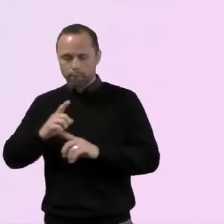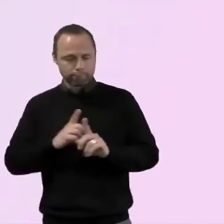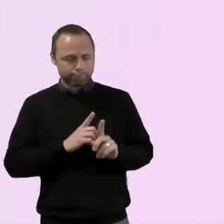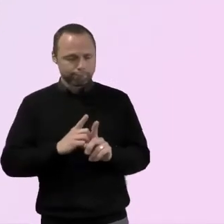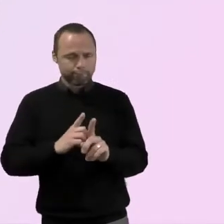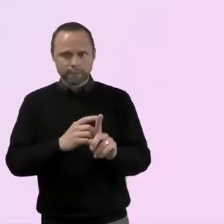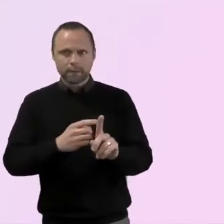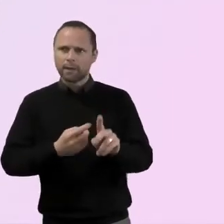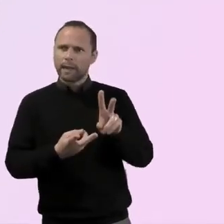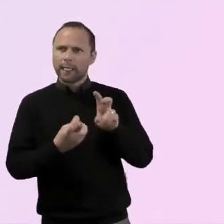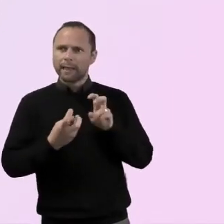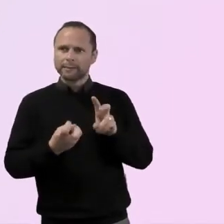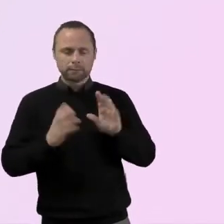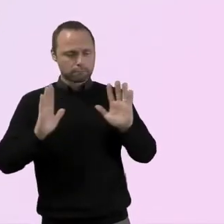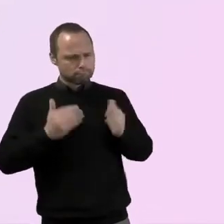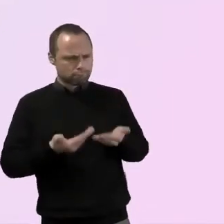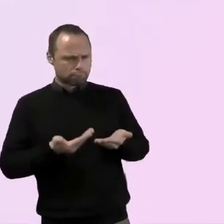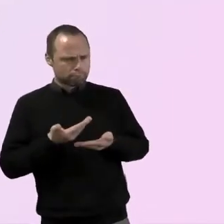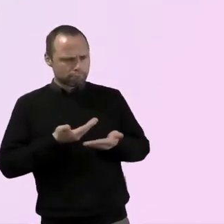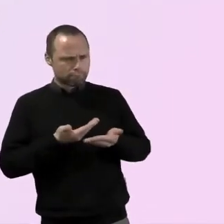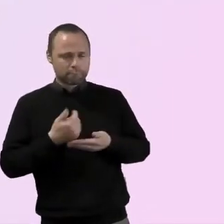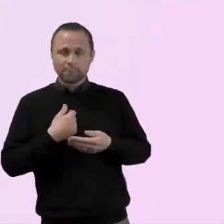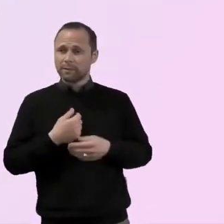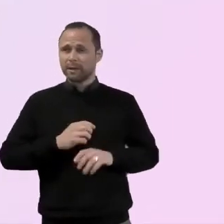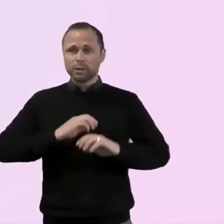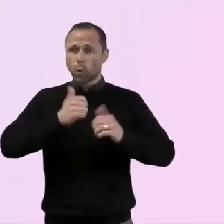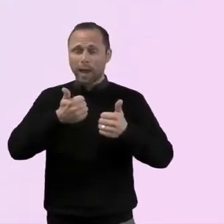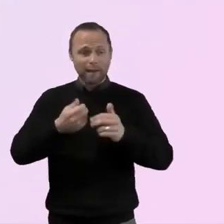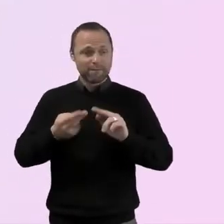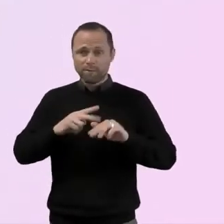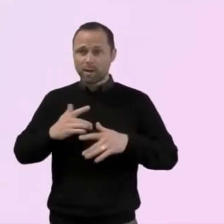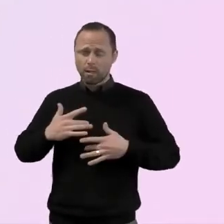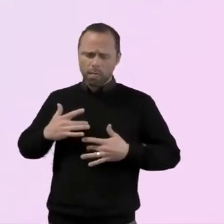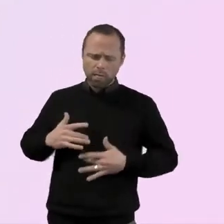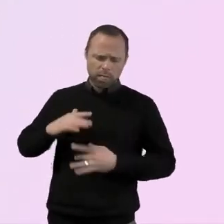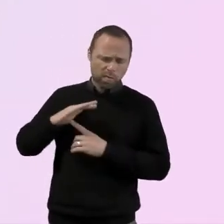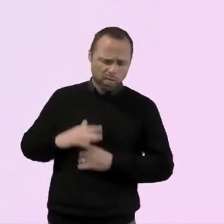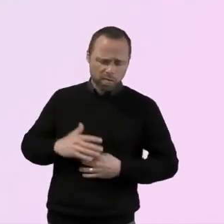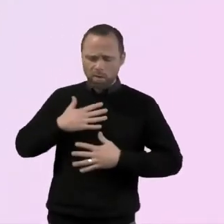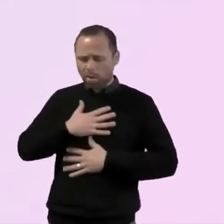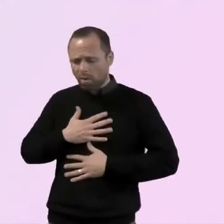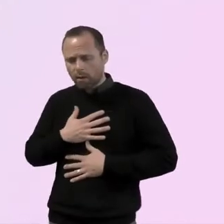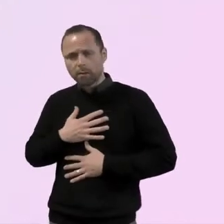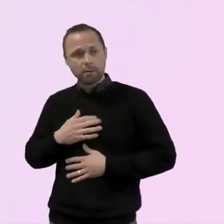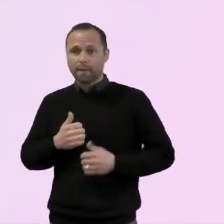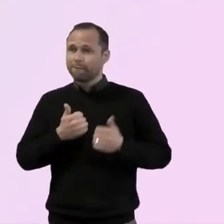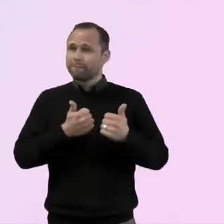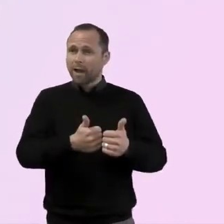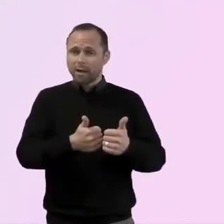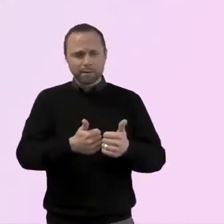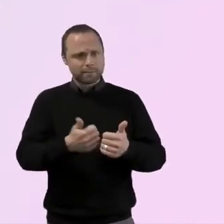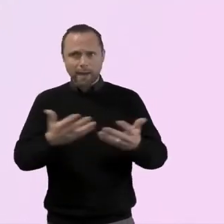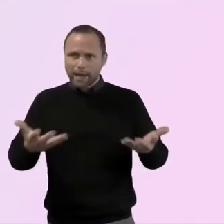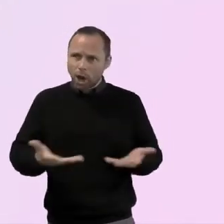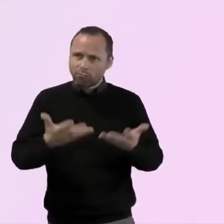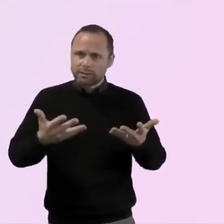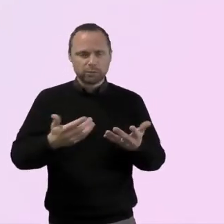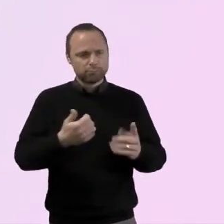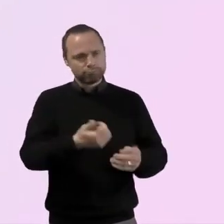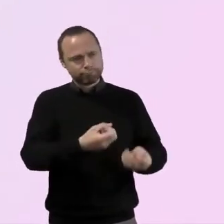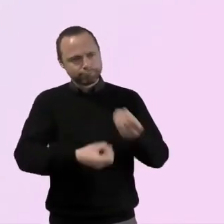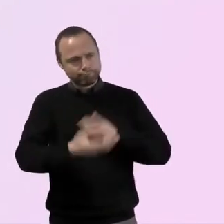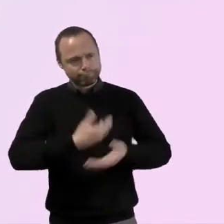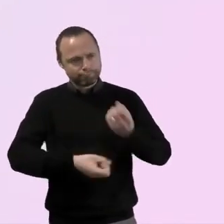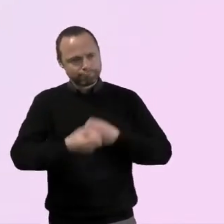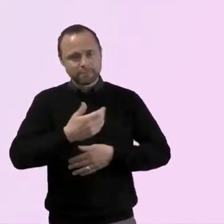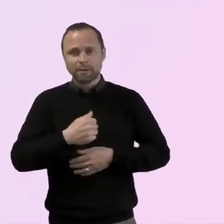yeah, give them that space to know it's okay, not to be okay. That's a great place to start. And I know when you were looking at piloting